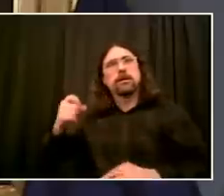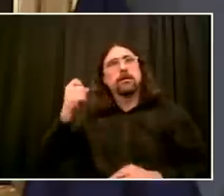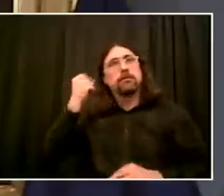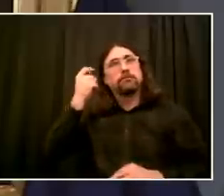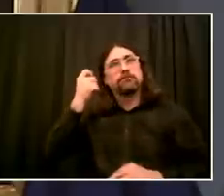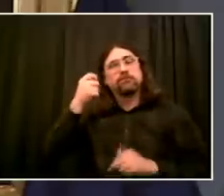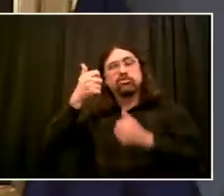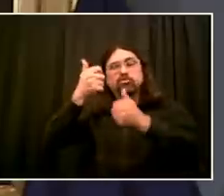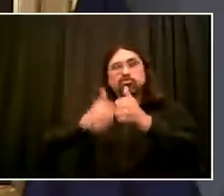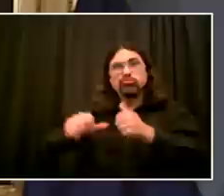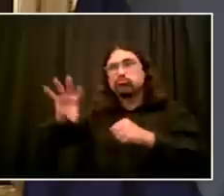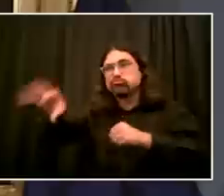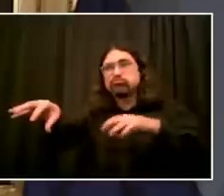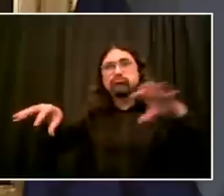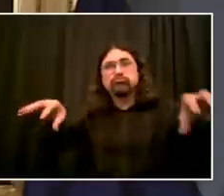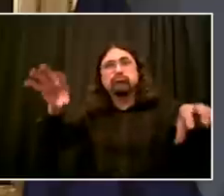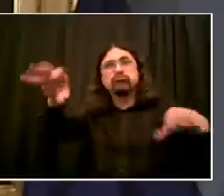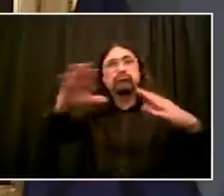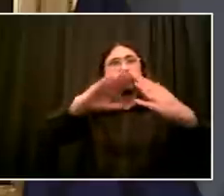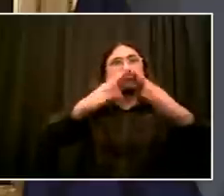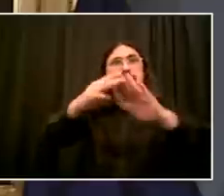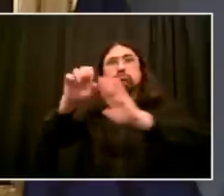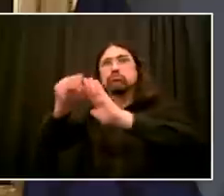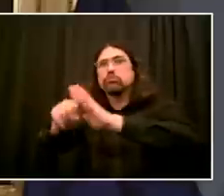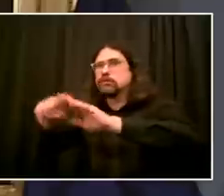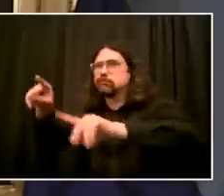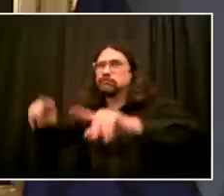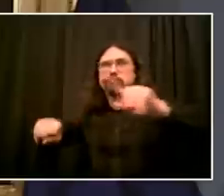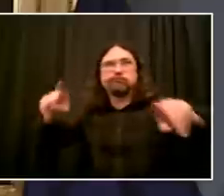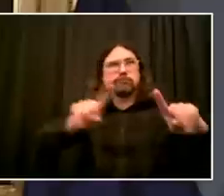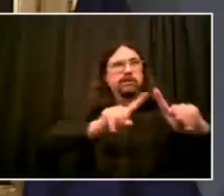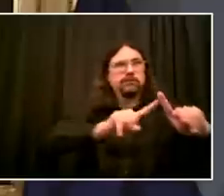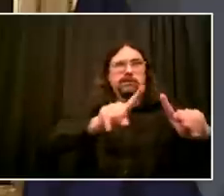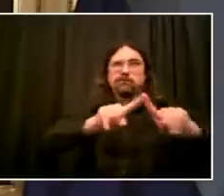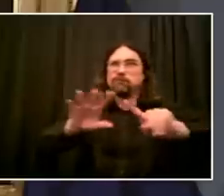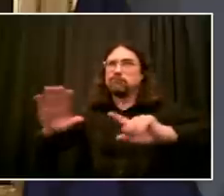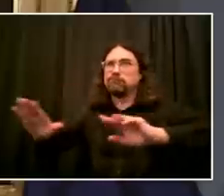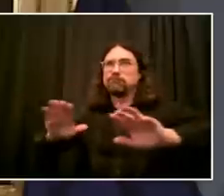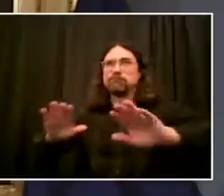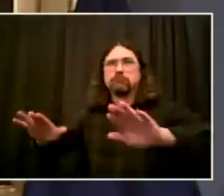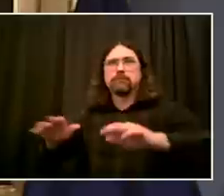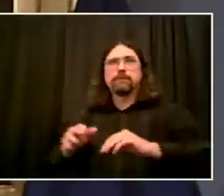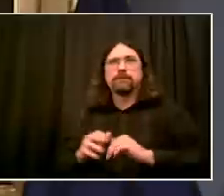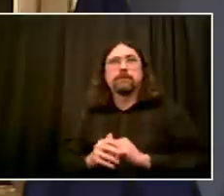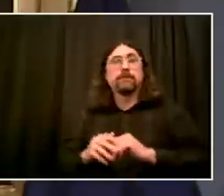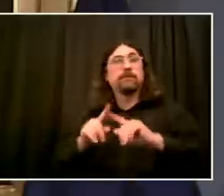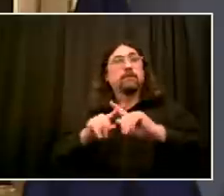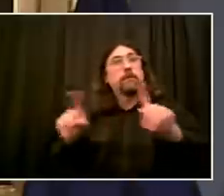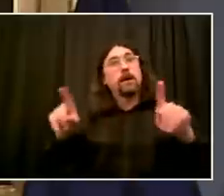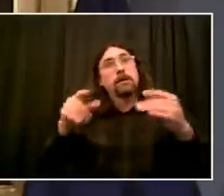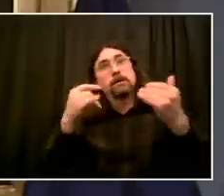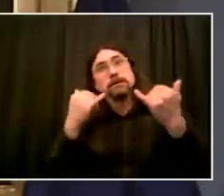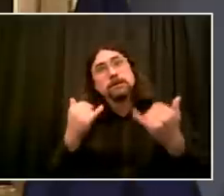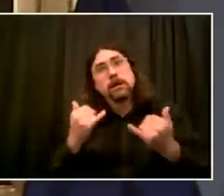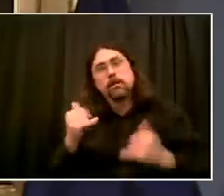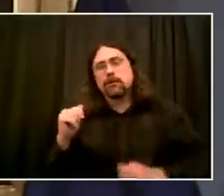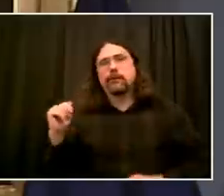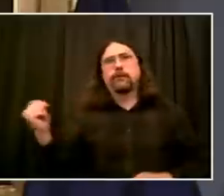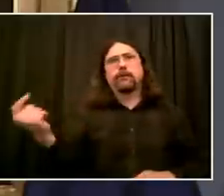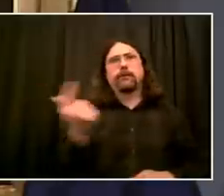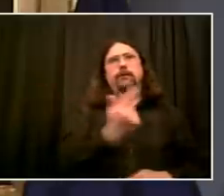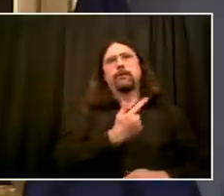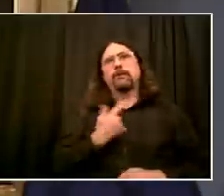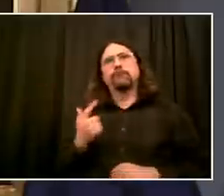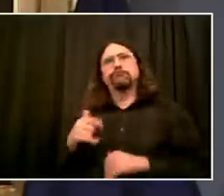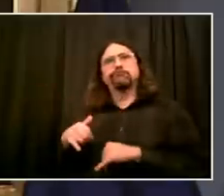condemnation and calling out that act and just disgusted by it. And I